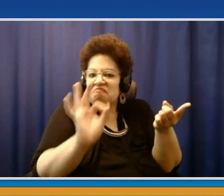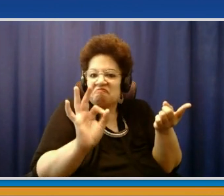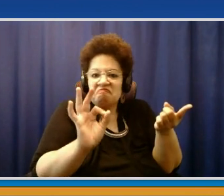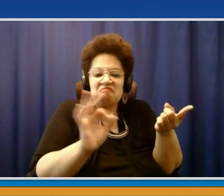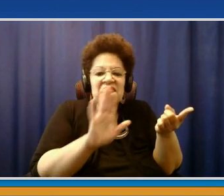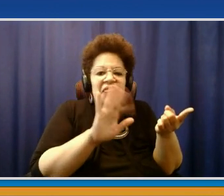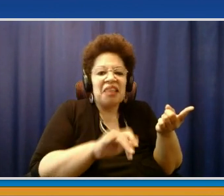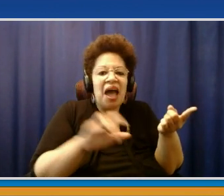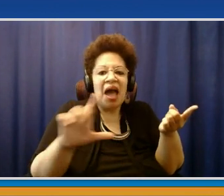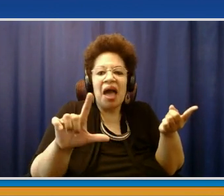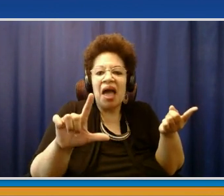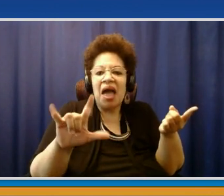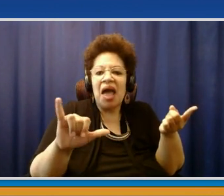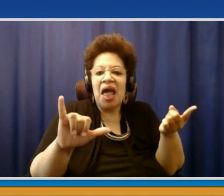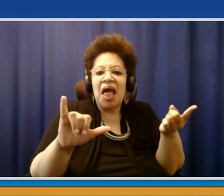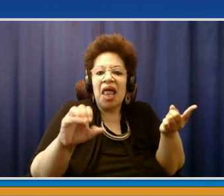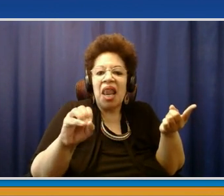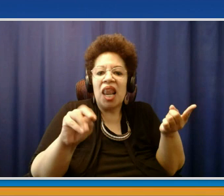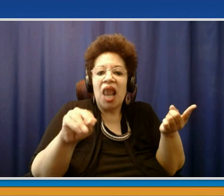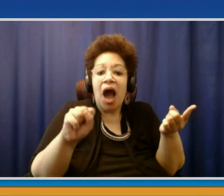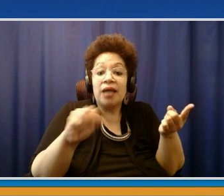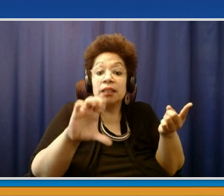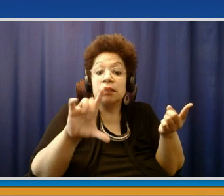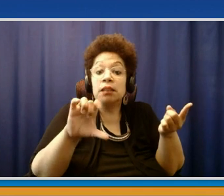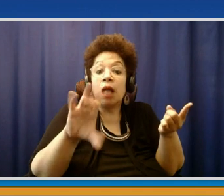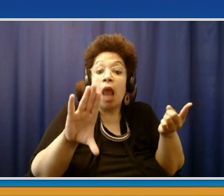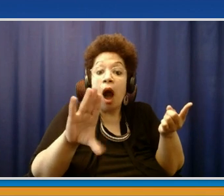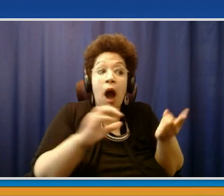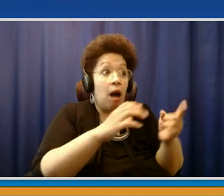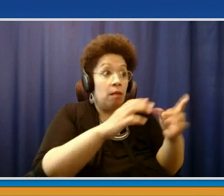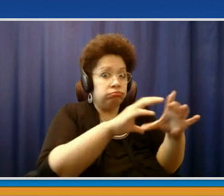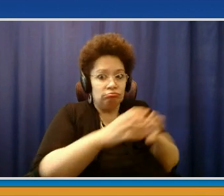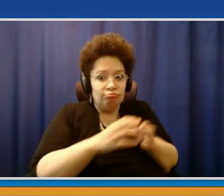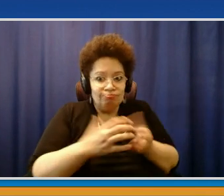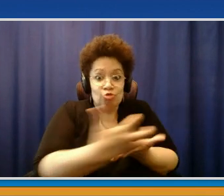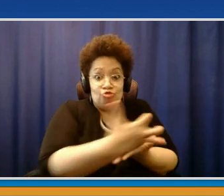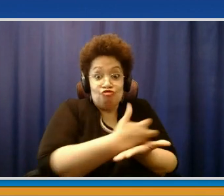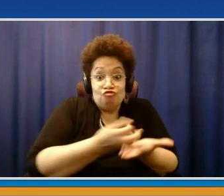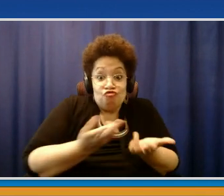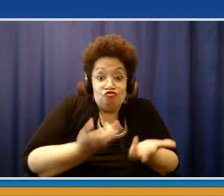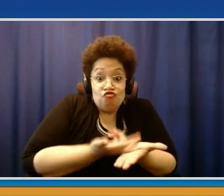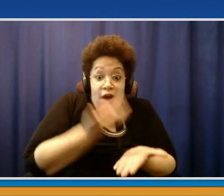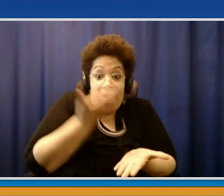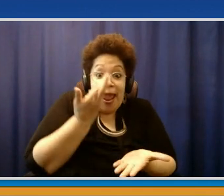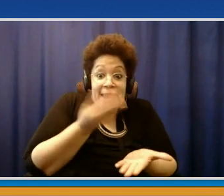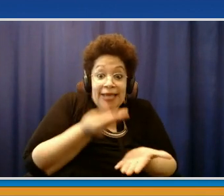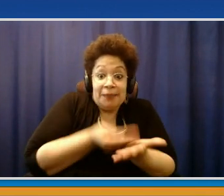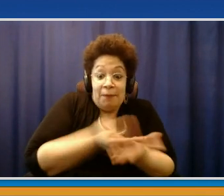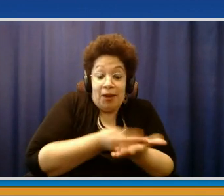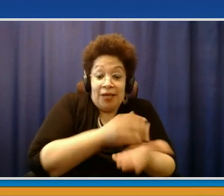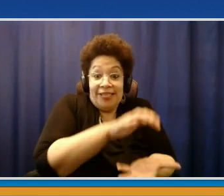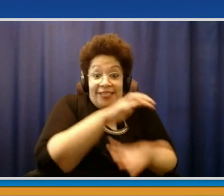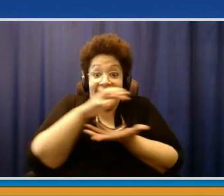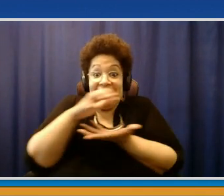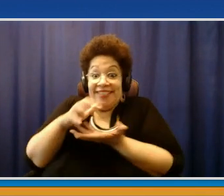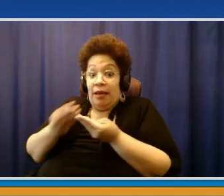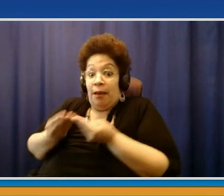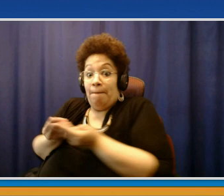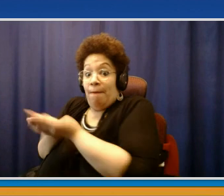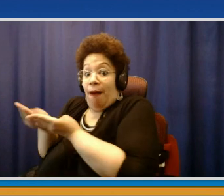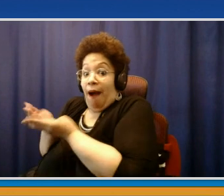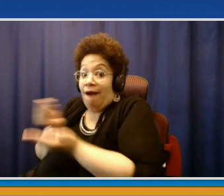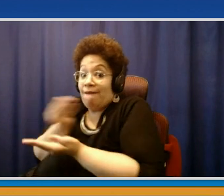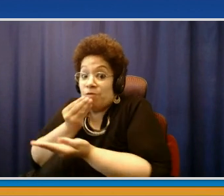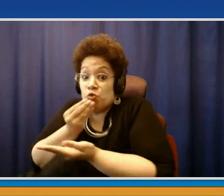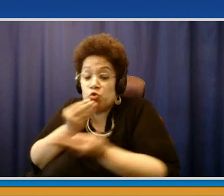,000 in a very short amount of time. And we linked up with Feeding for Westchester and a couple of other groups to buy diapers and things. And I have to tell